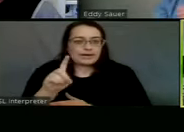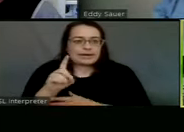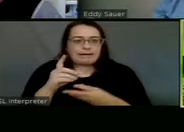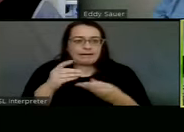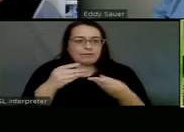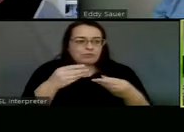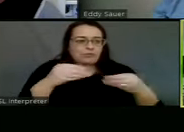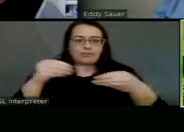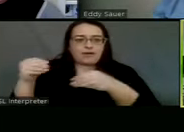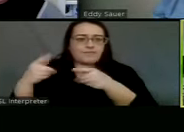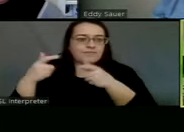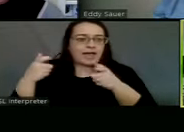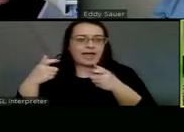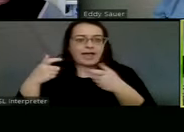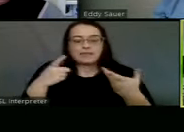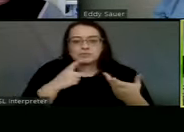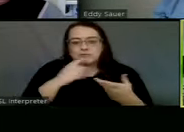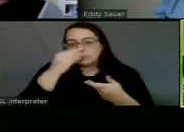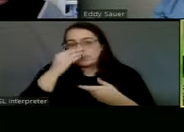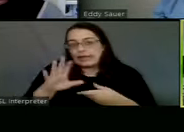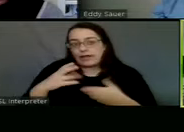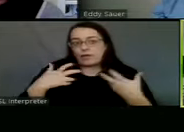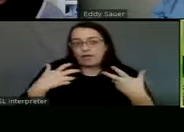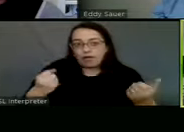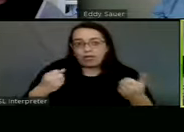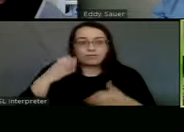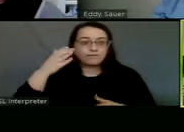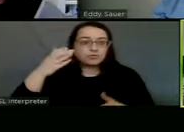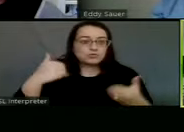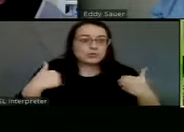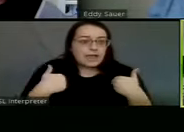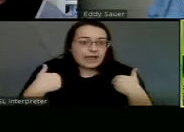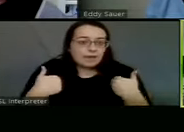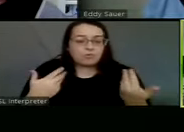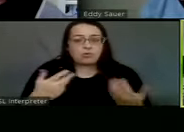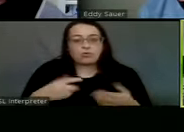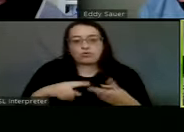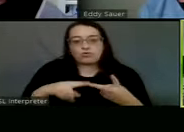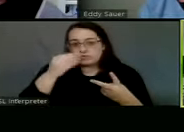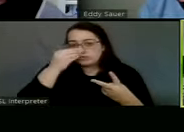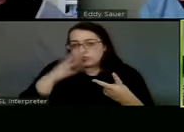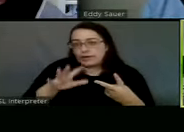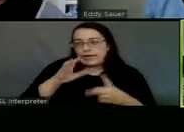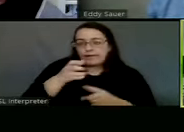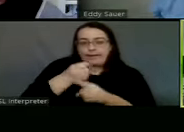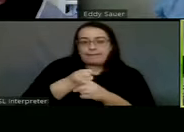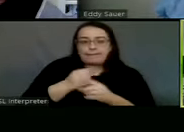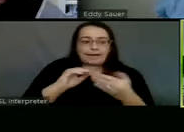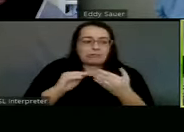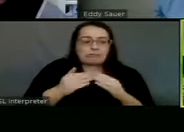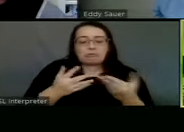quick buck, not caring about the health or futures of the animals, not caring about the impact that they're having on our community or the, uh,